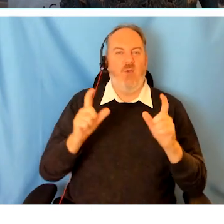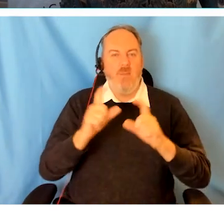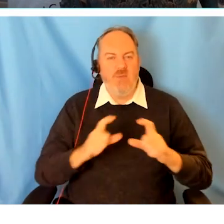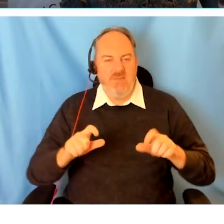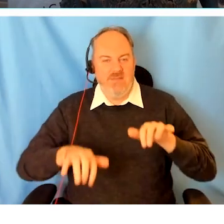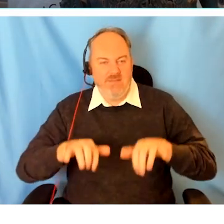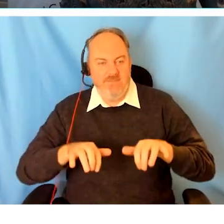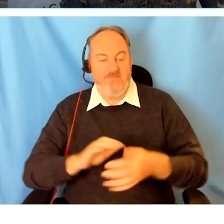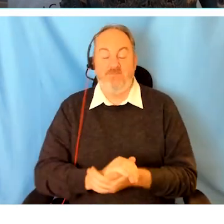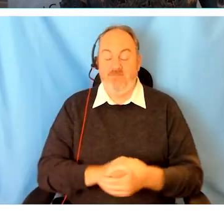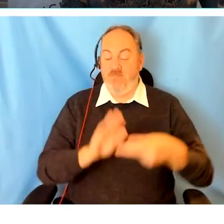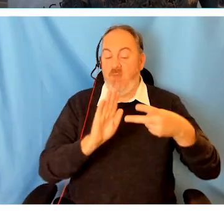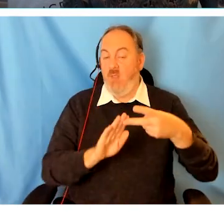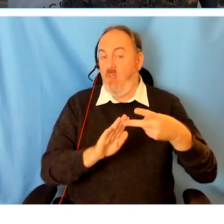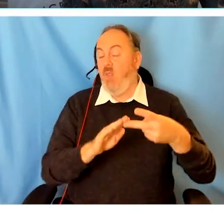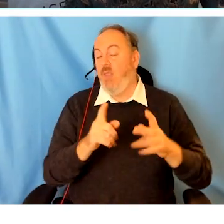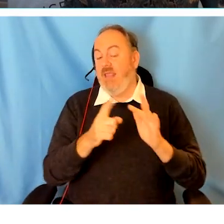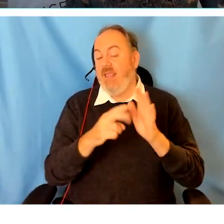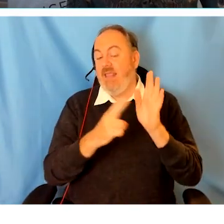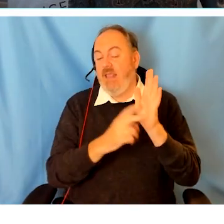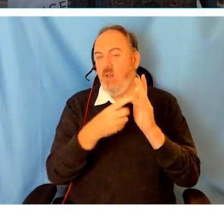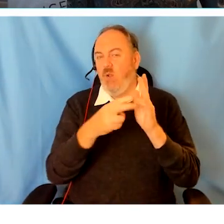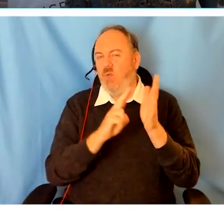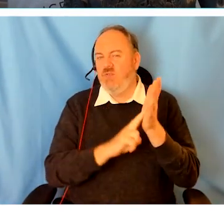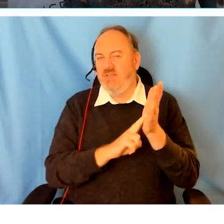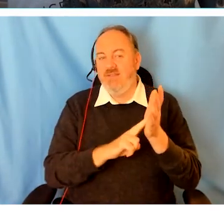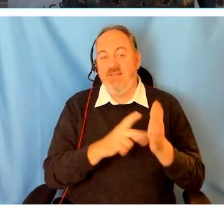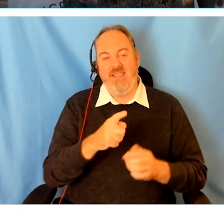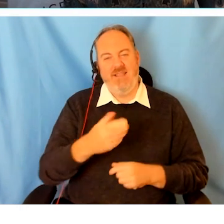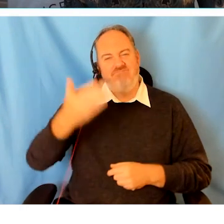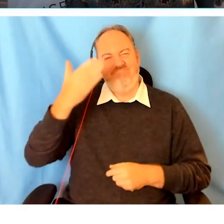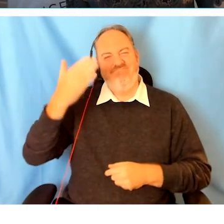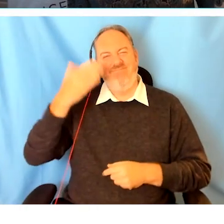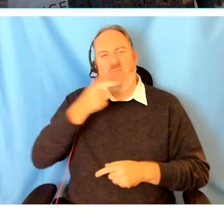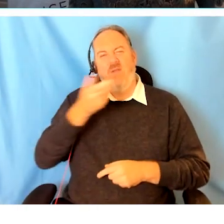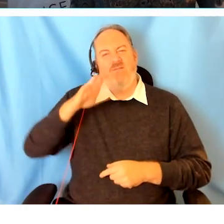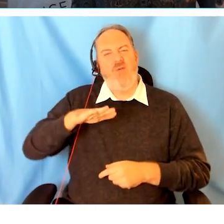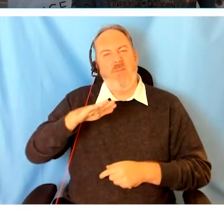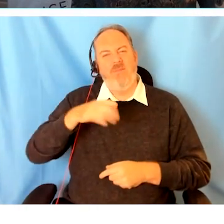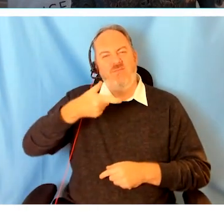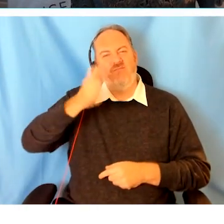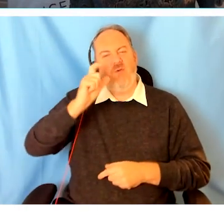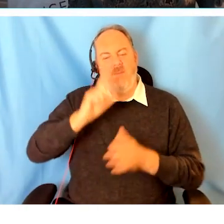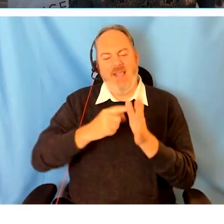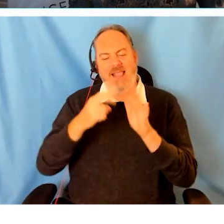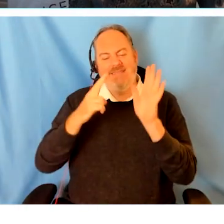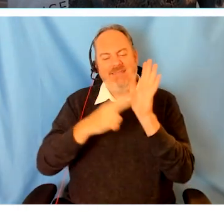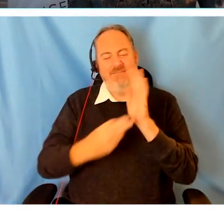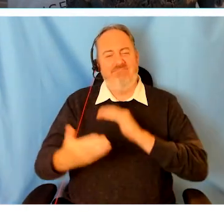Inclusion, originally from the Latin words includere which describes a shutting in.